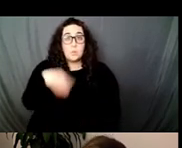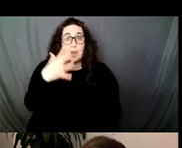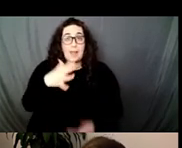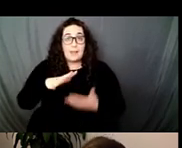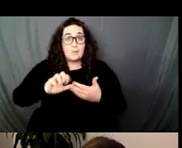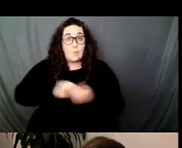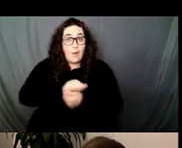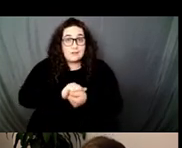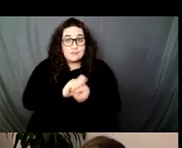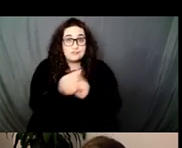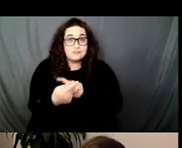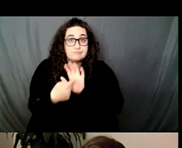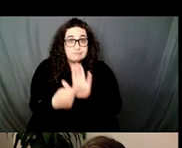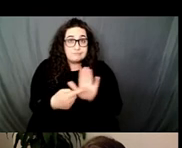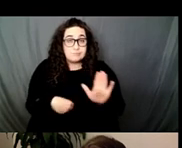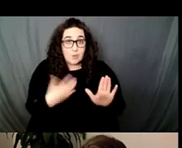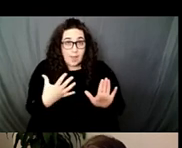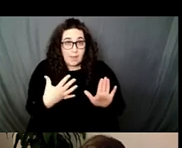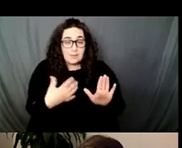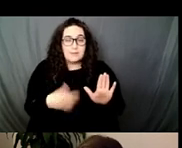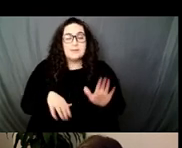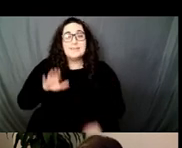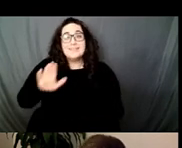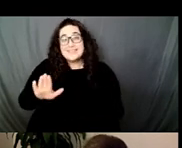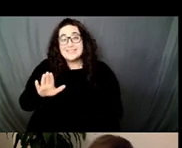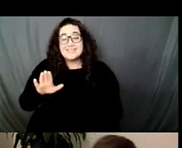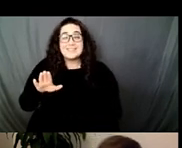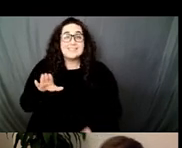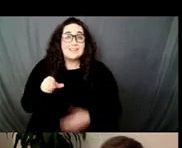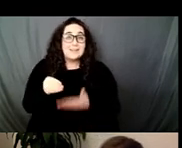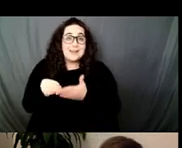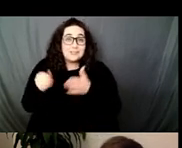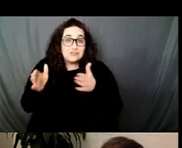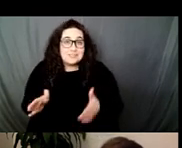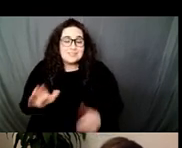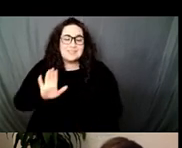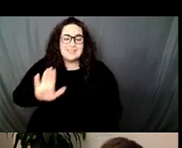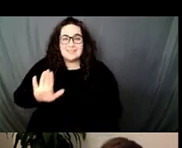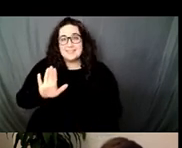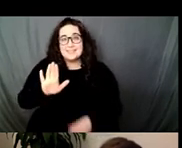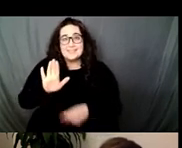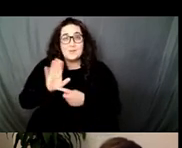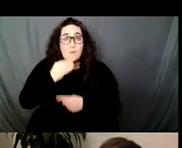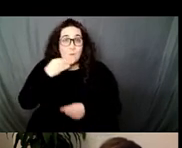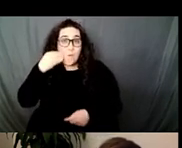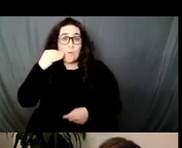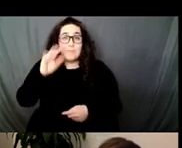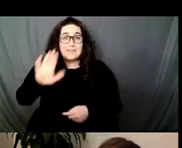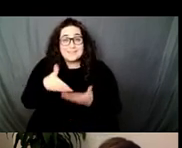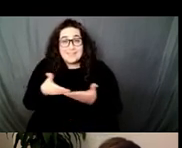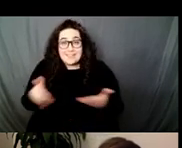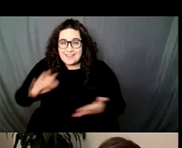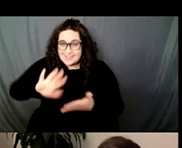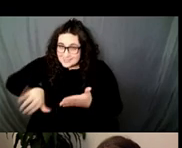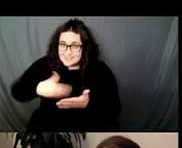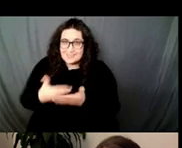of his white patrons and even his estate, but I think the story is somewhat more complicated. Many of us, because we love FGT,